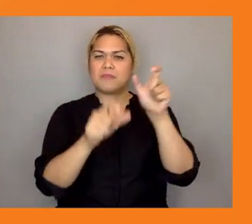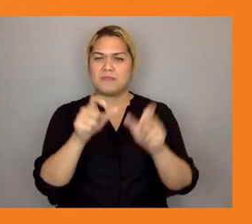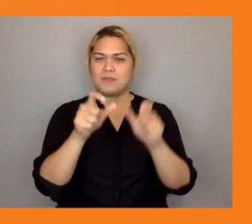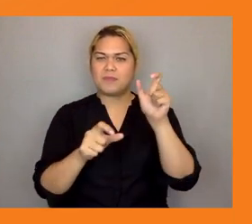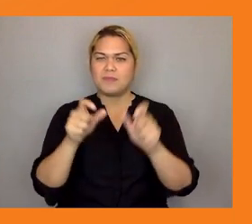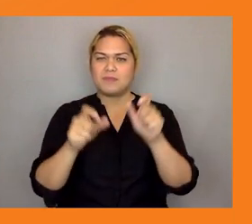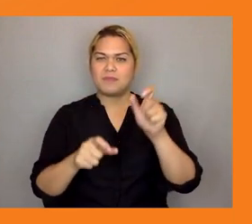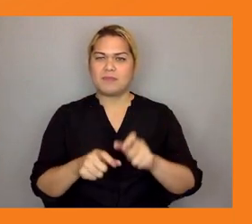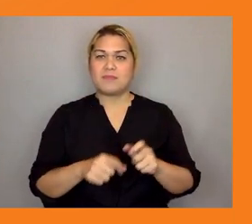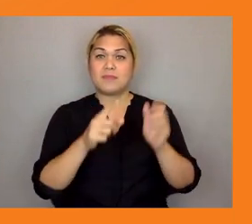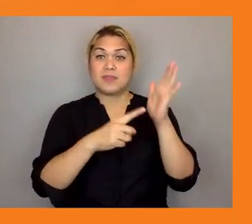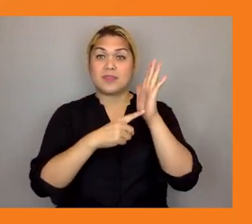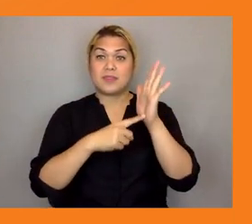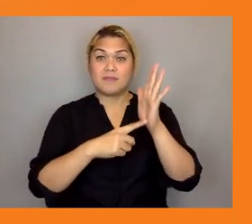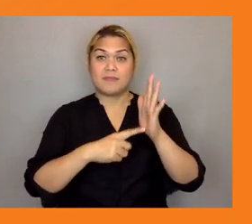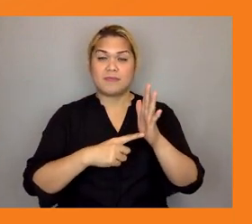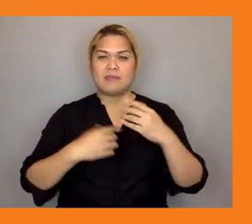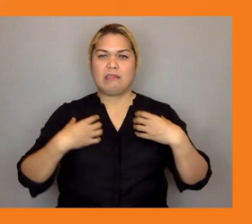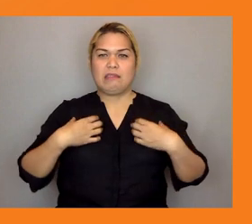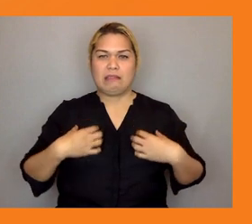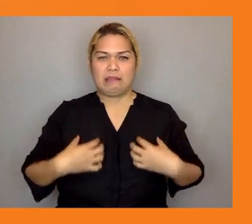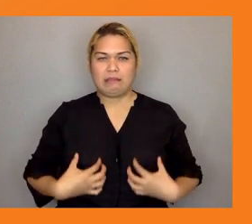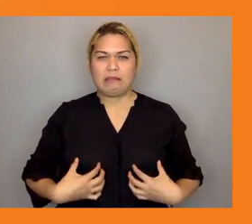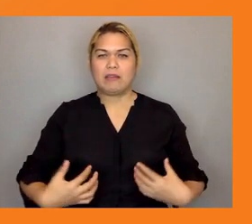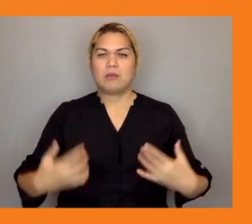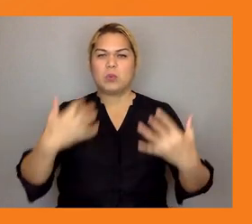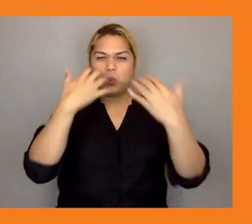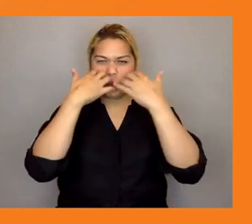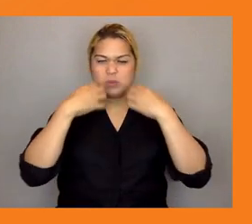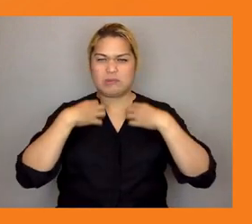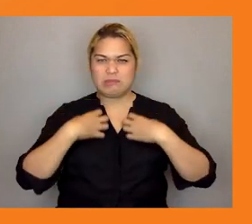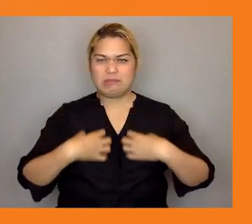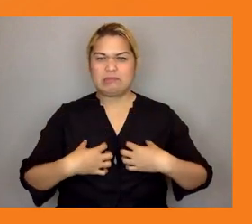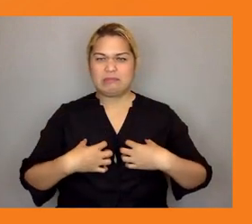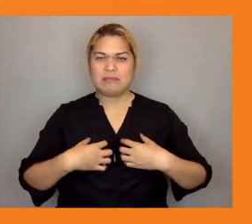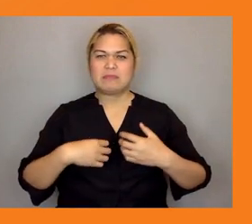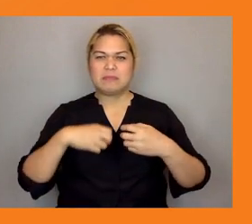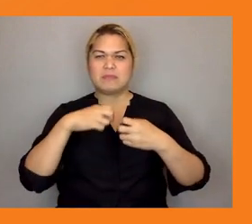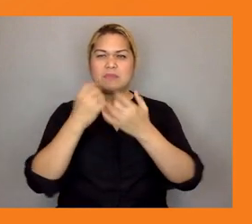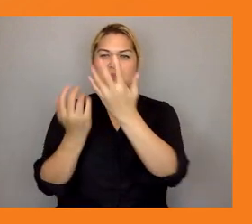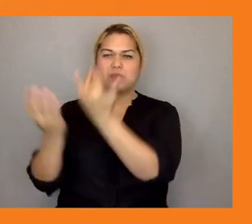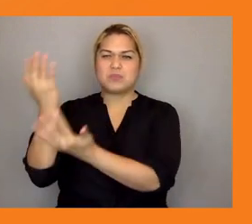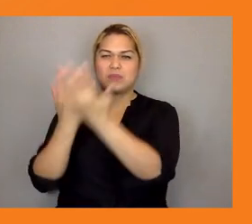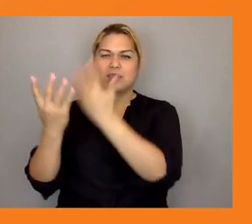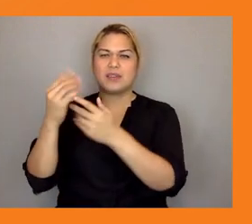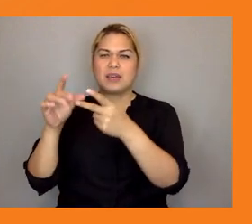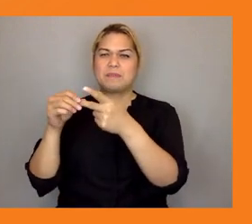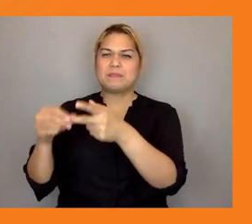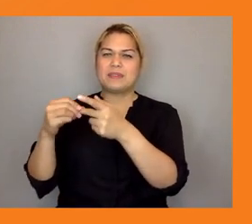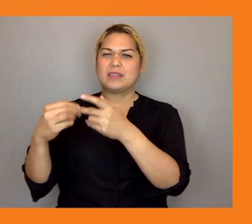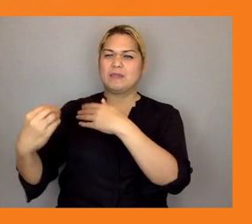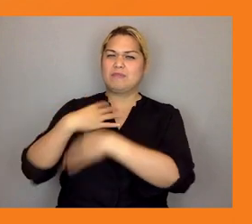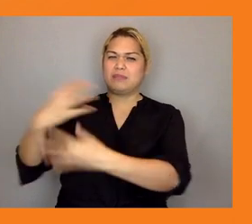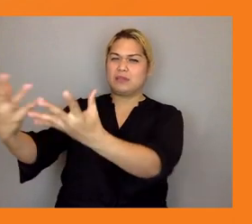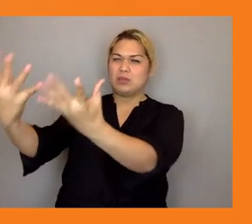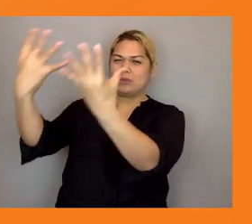because the the fogs uh and also the um the burning of the plastics uh is really harmful to their health particularly to the